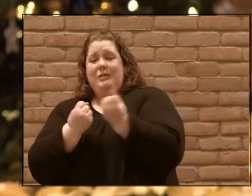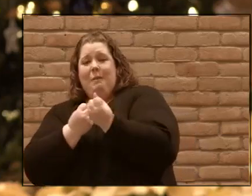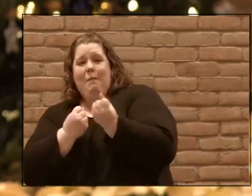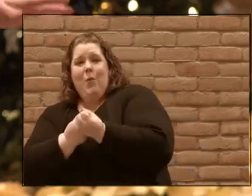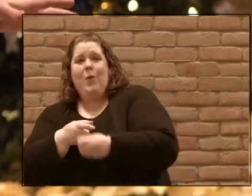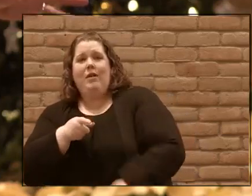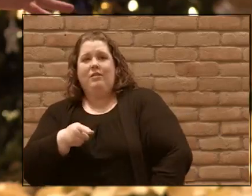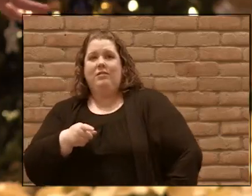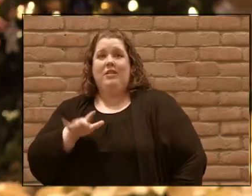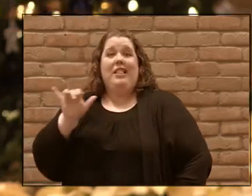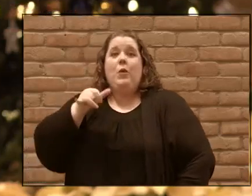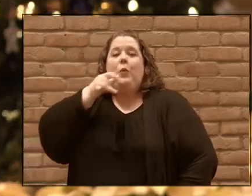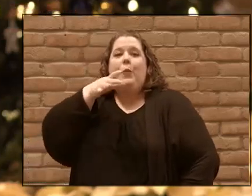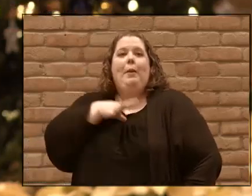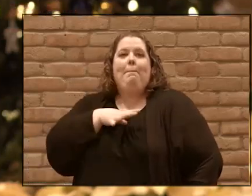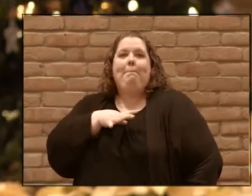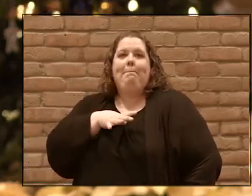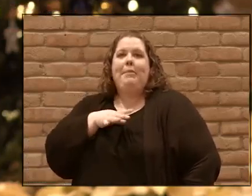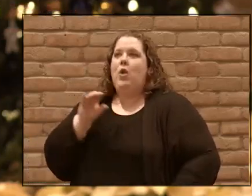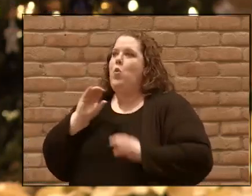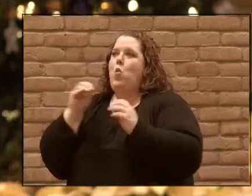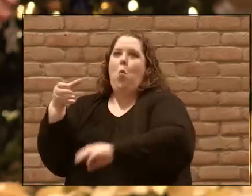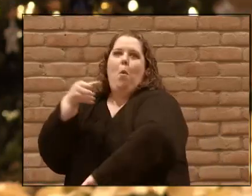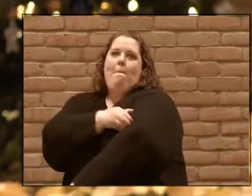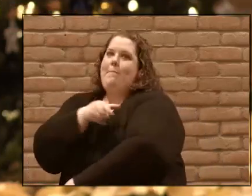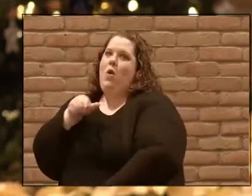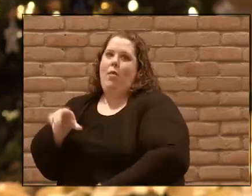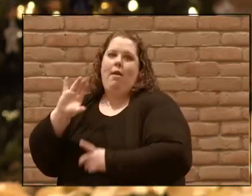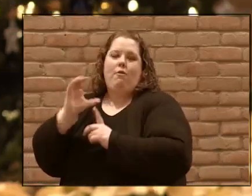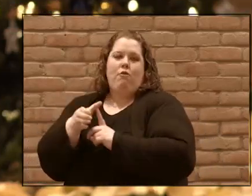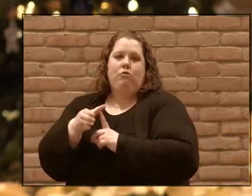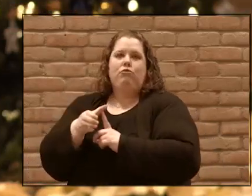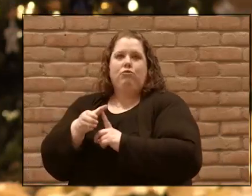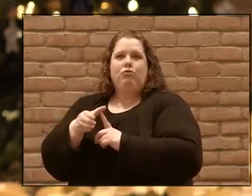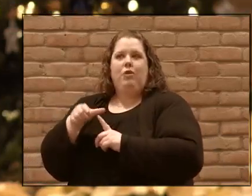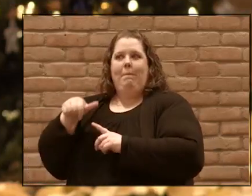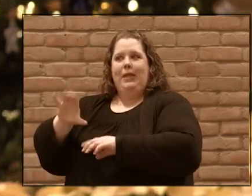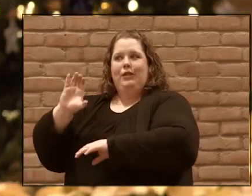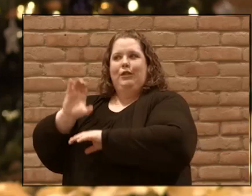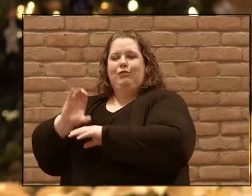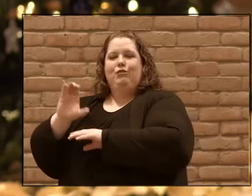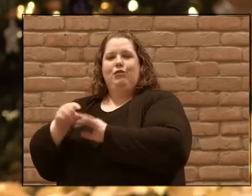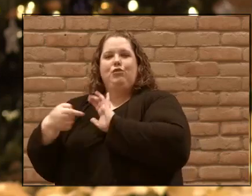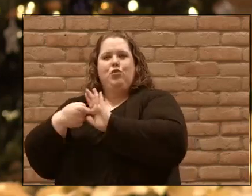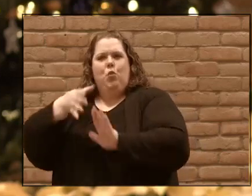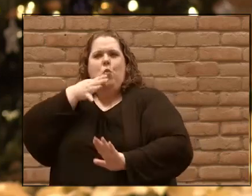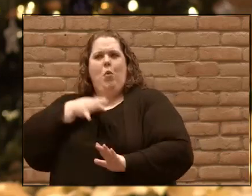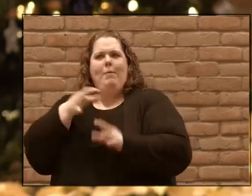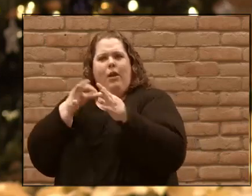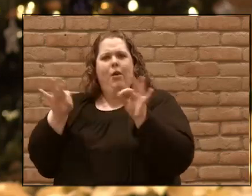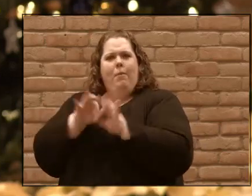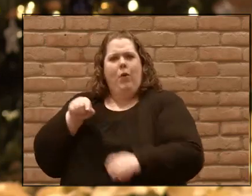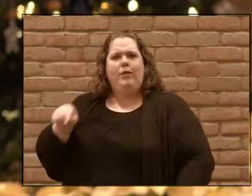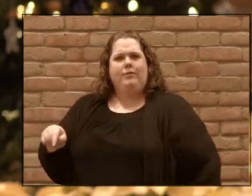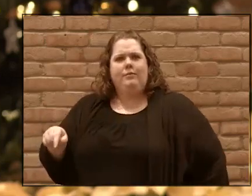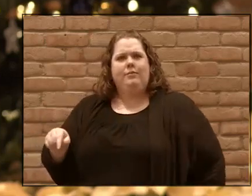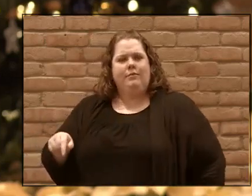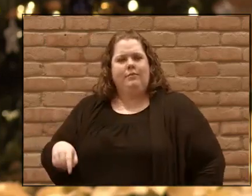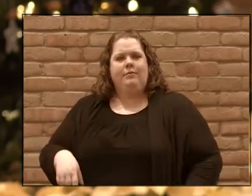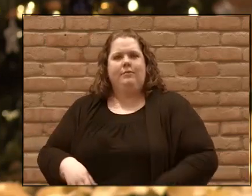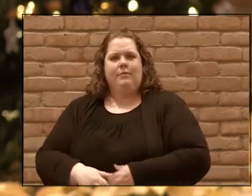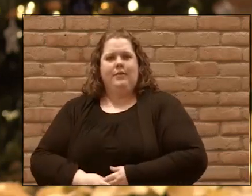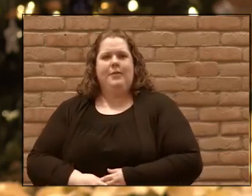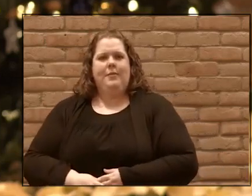Women had no standing in that culture and yet they showed them to be important. These were the same people that were going to the garbage dump